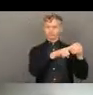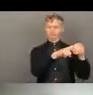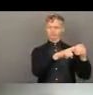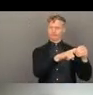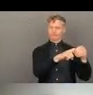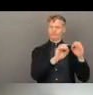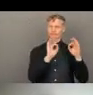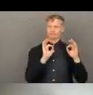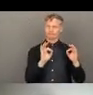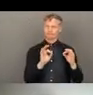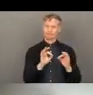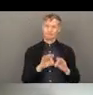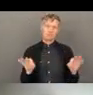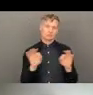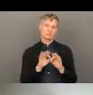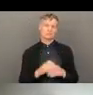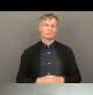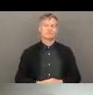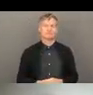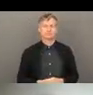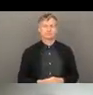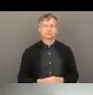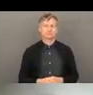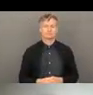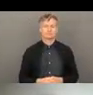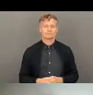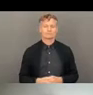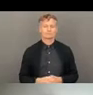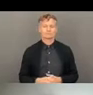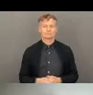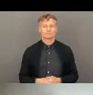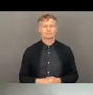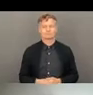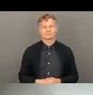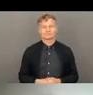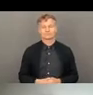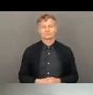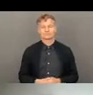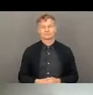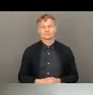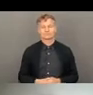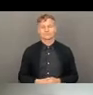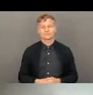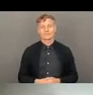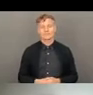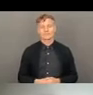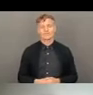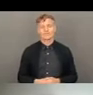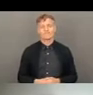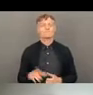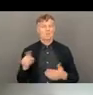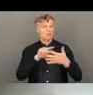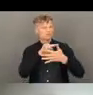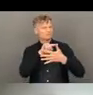organizations who are applying the CHS. Such vital reasons encouraged us a lot to